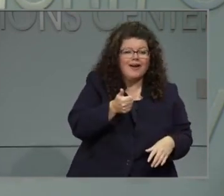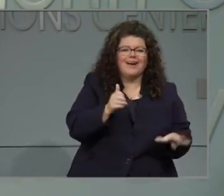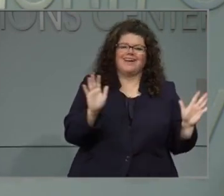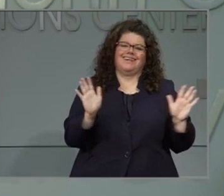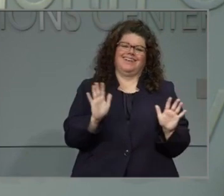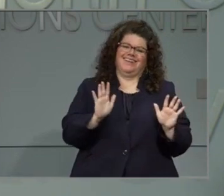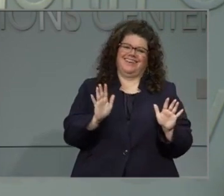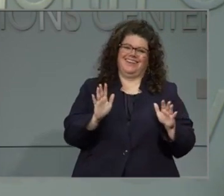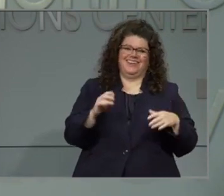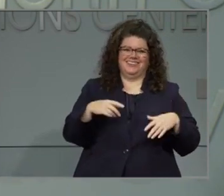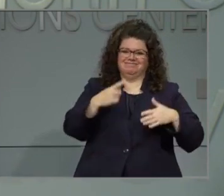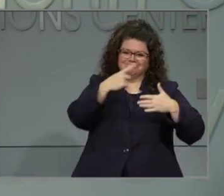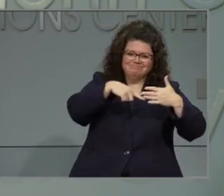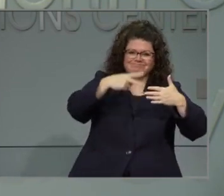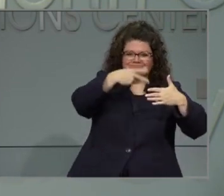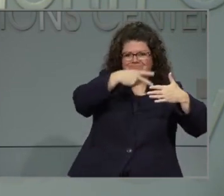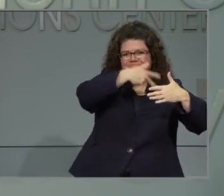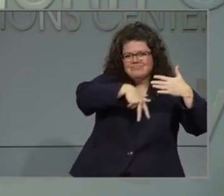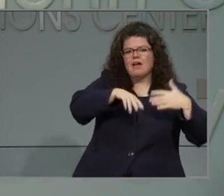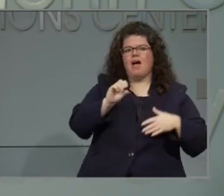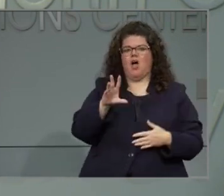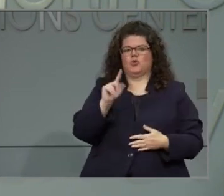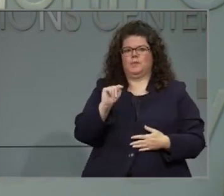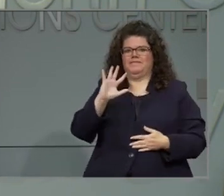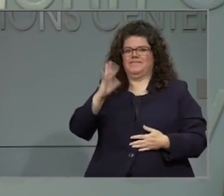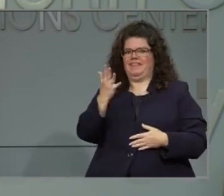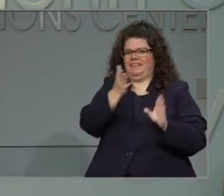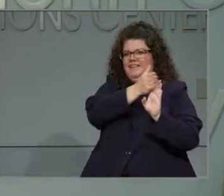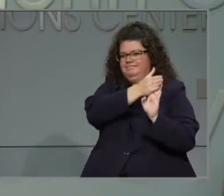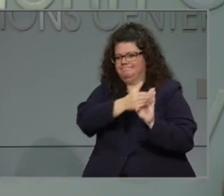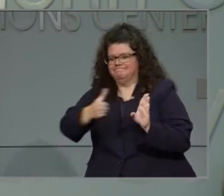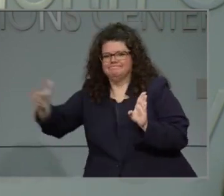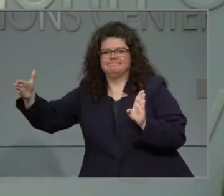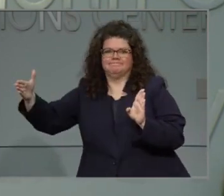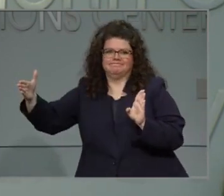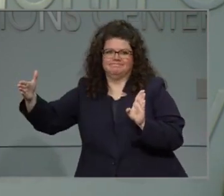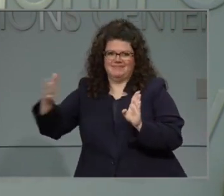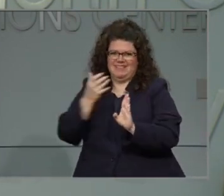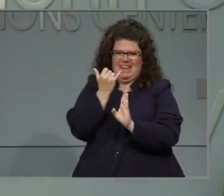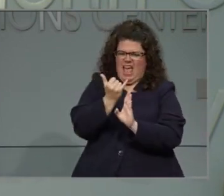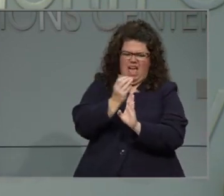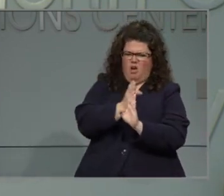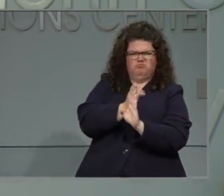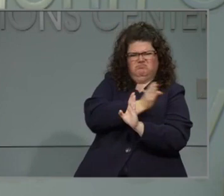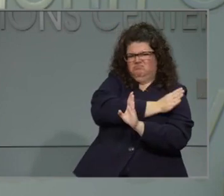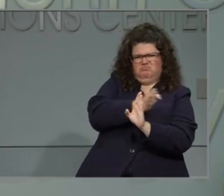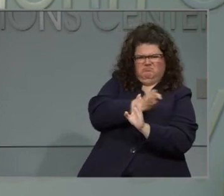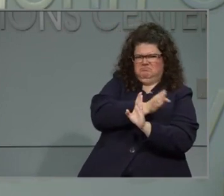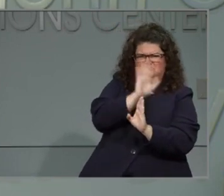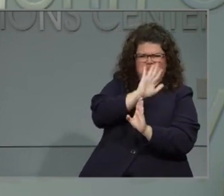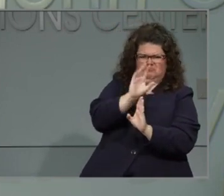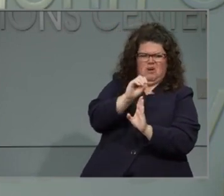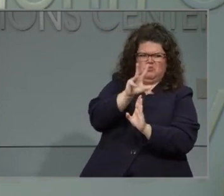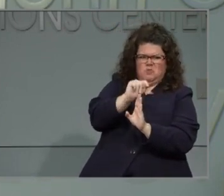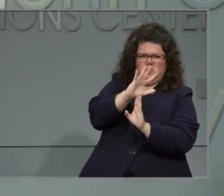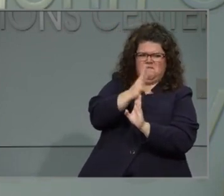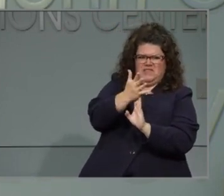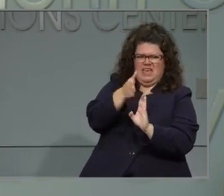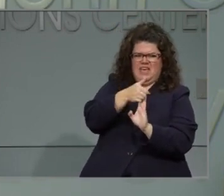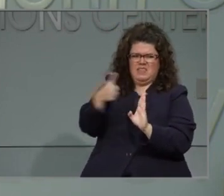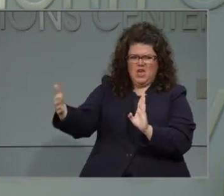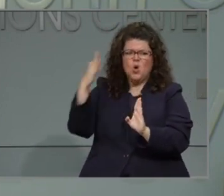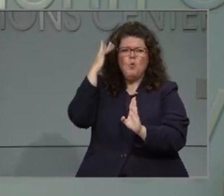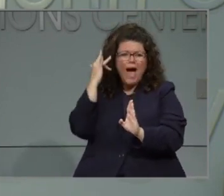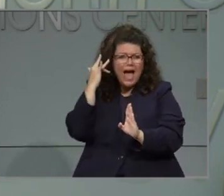prepare and that the system will be ready for whatever decisions that they make. We are giving them one more option